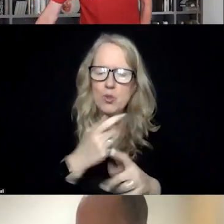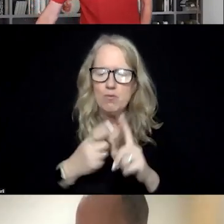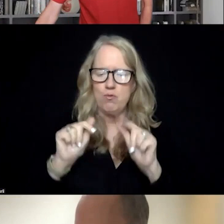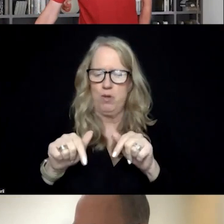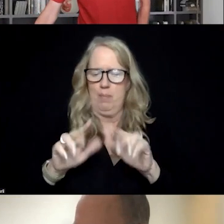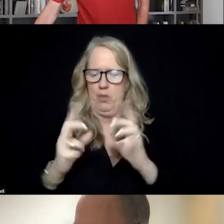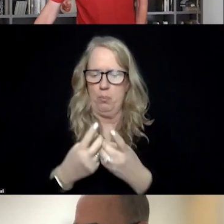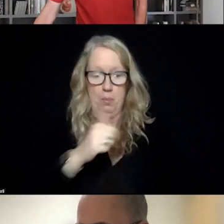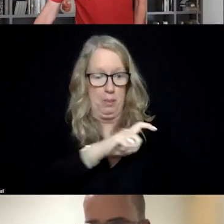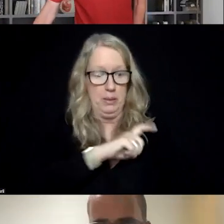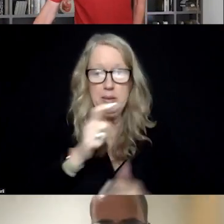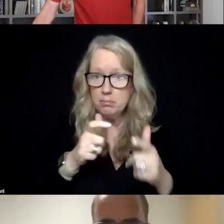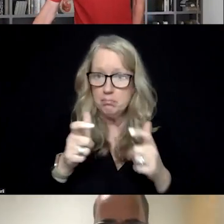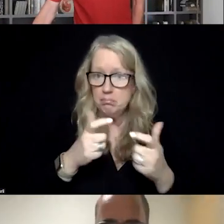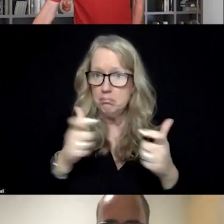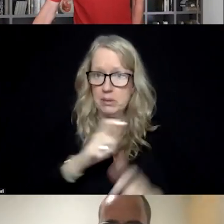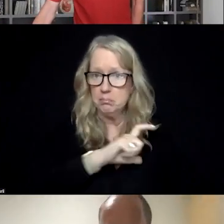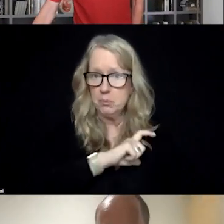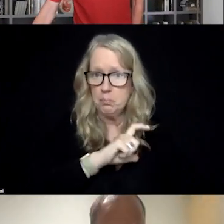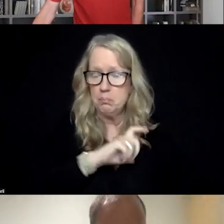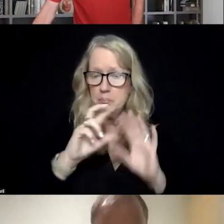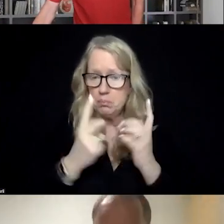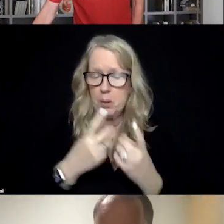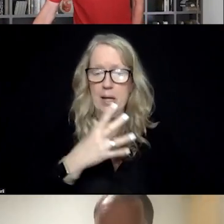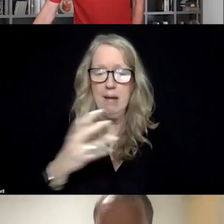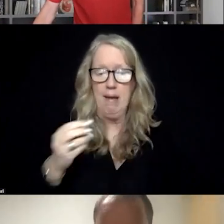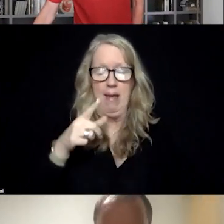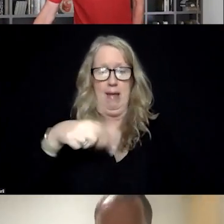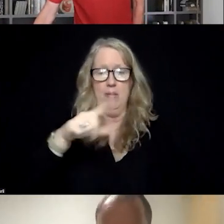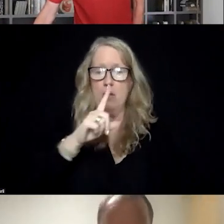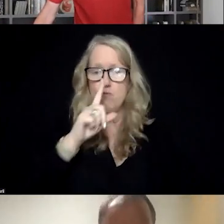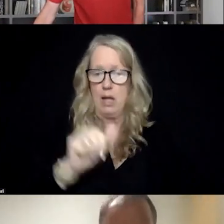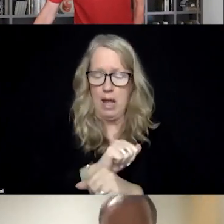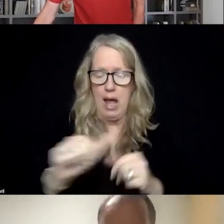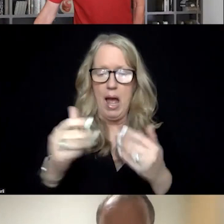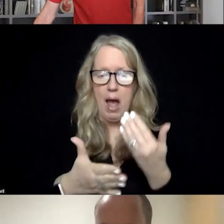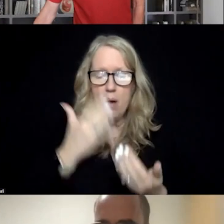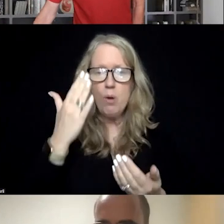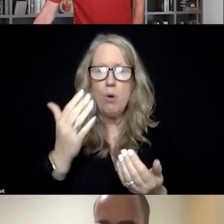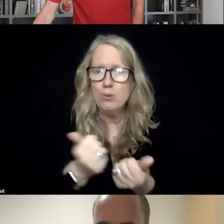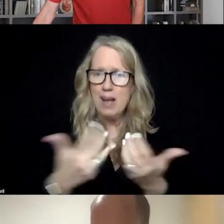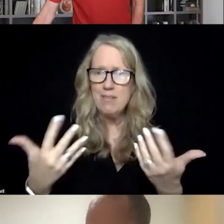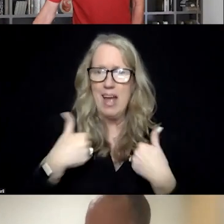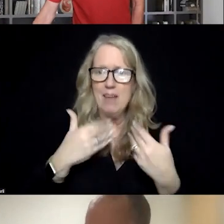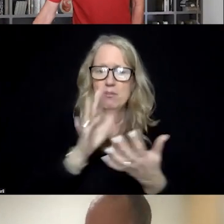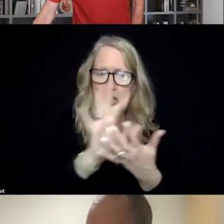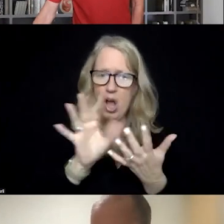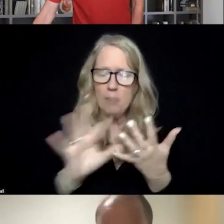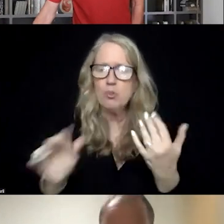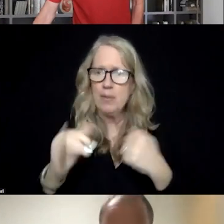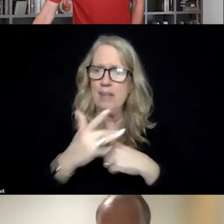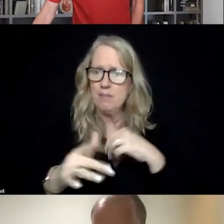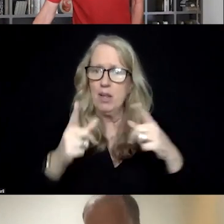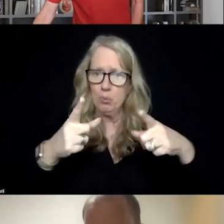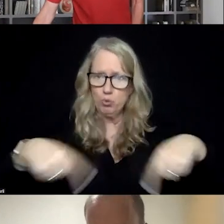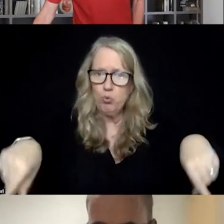police department, a major police department, and they realistically have almost every option available to them. So